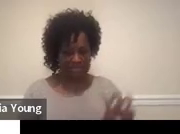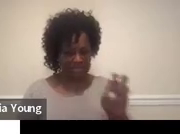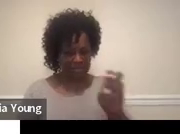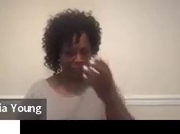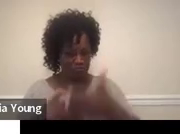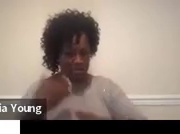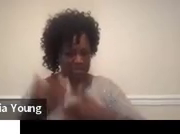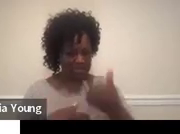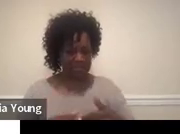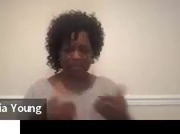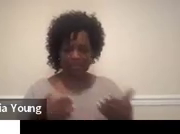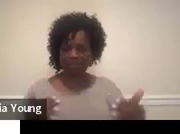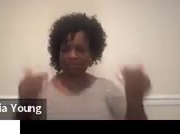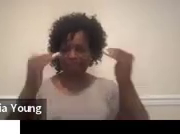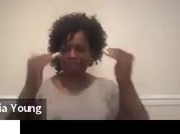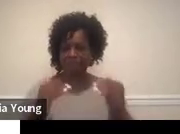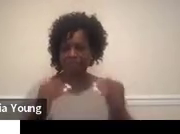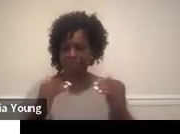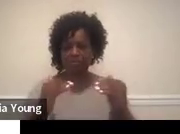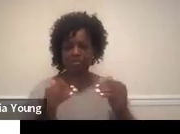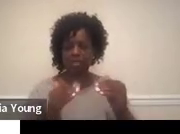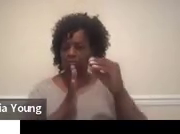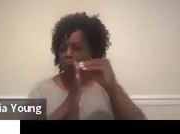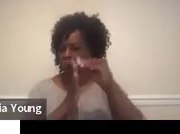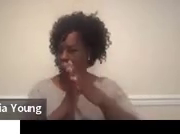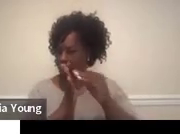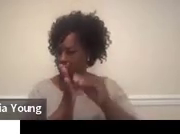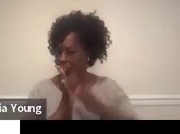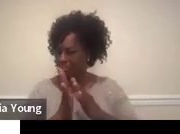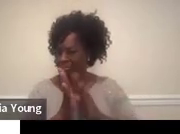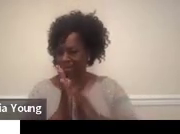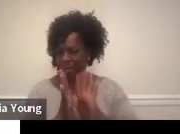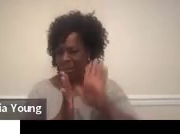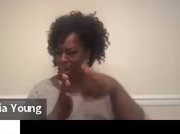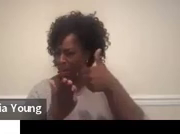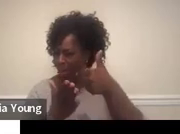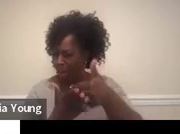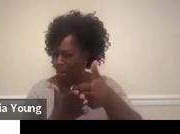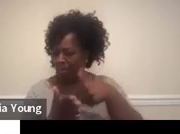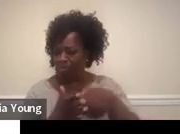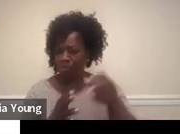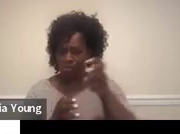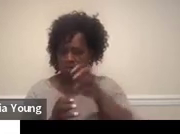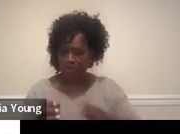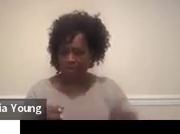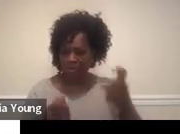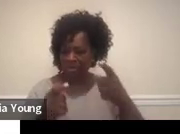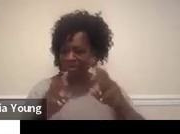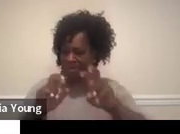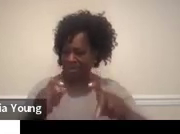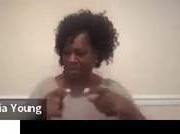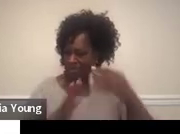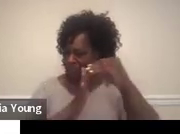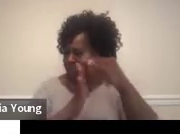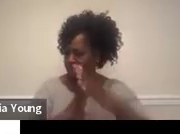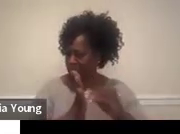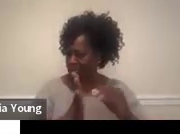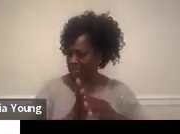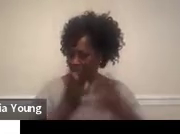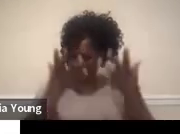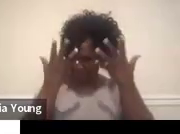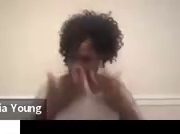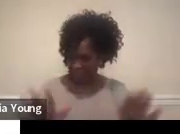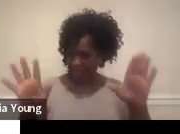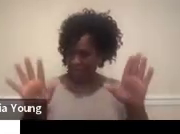So you can document all your transition assessments that have already been completed. Could be